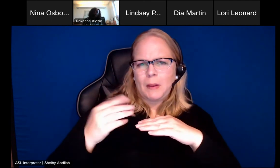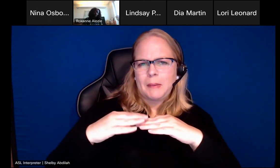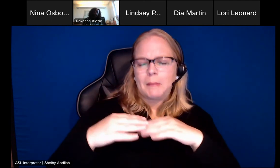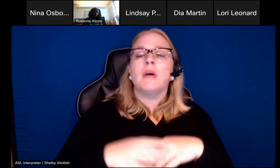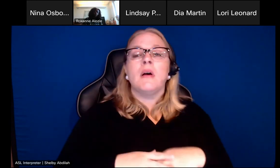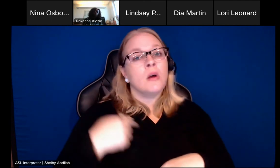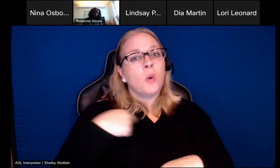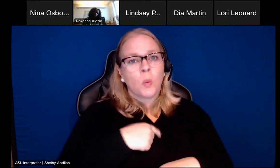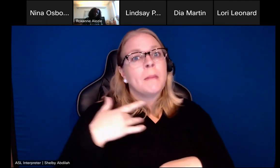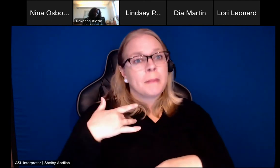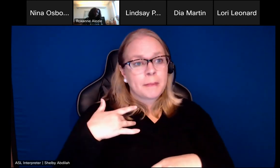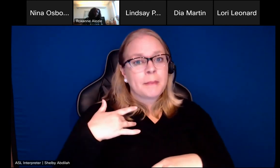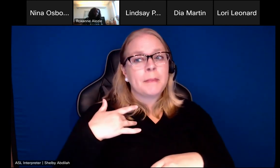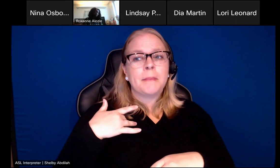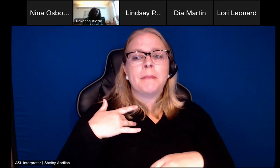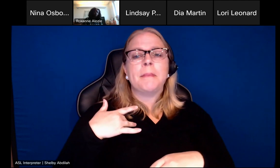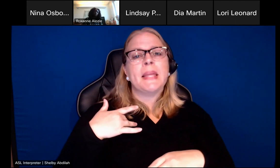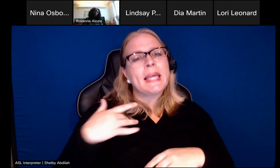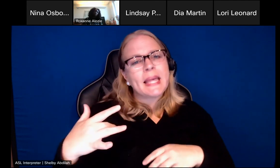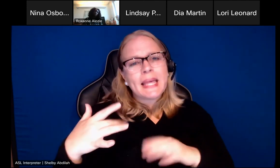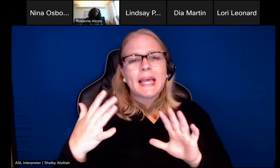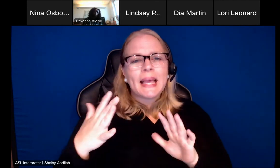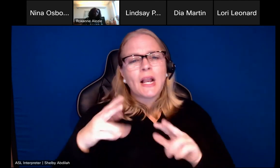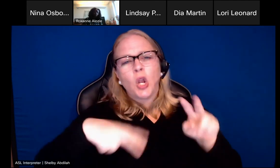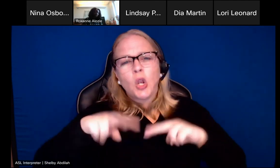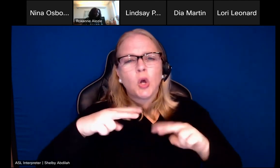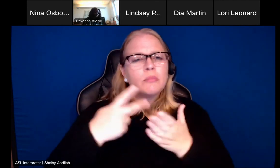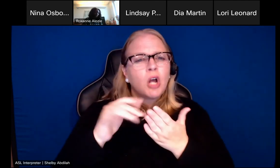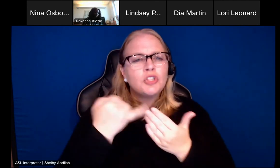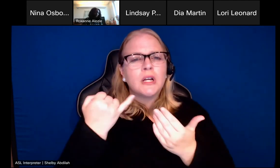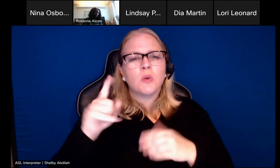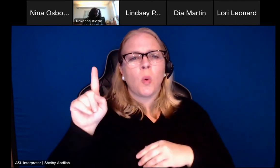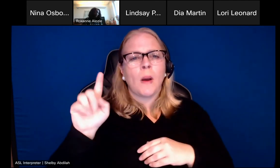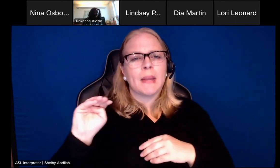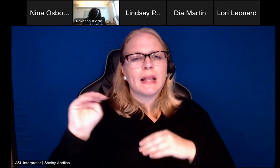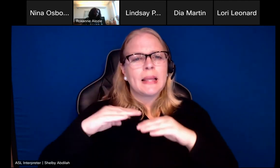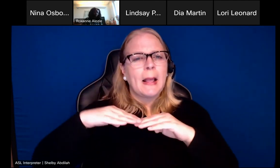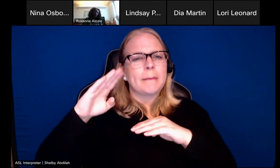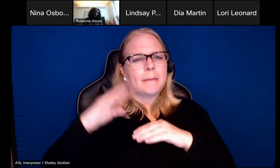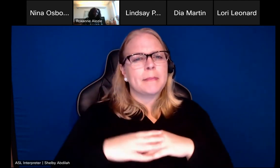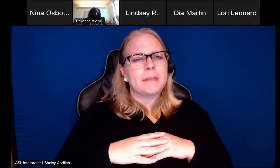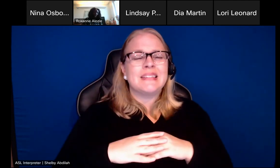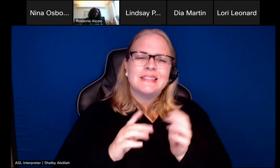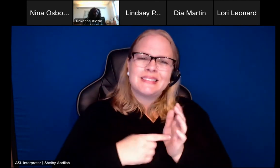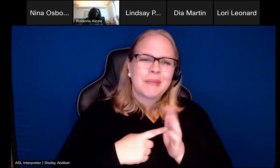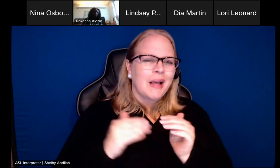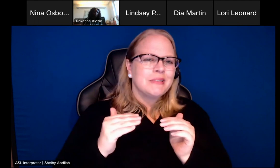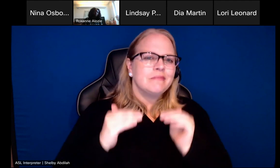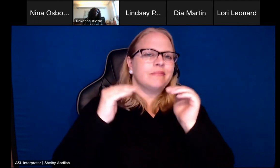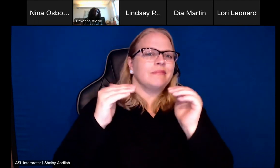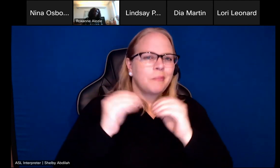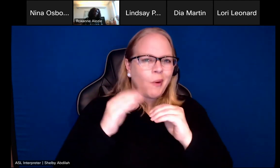the very least $1 million. I've even pushed it up a little bit more just because we're finding that